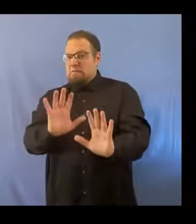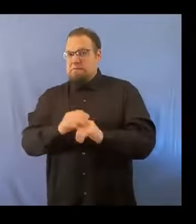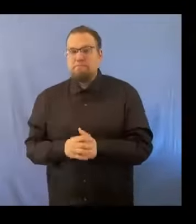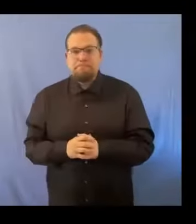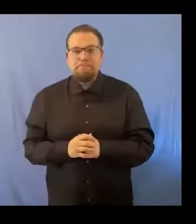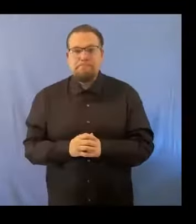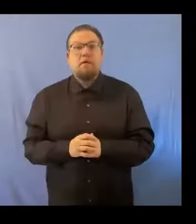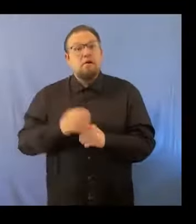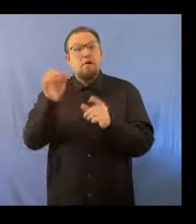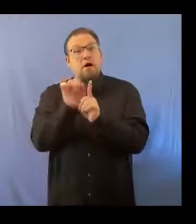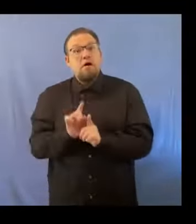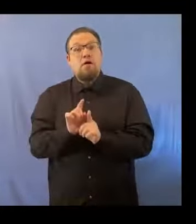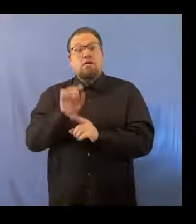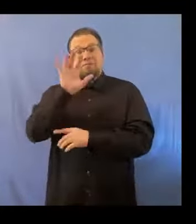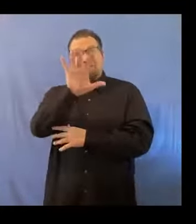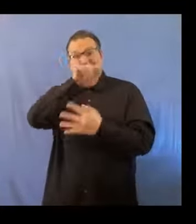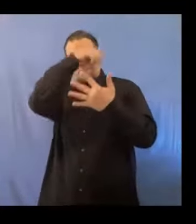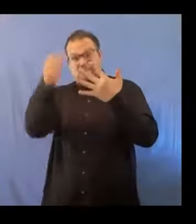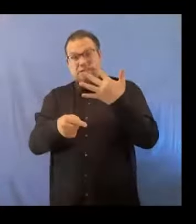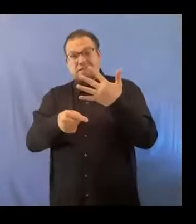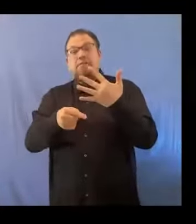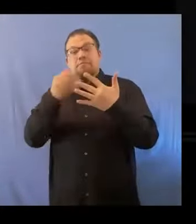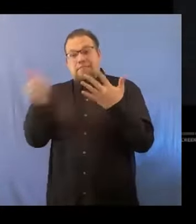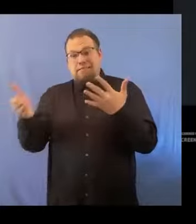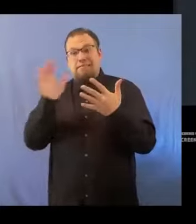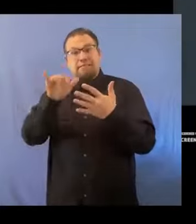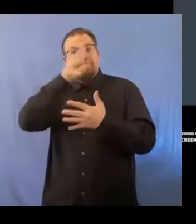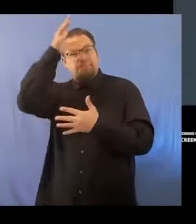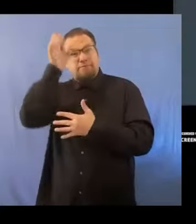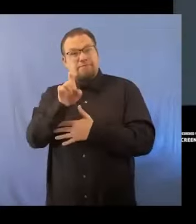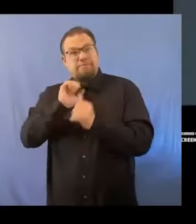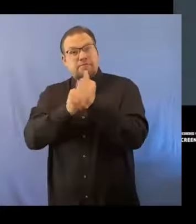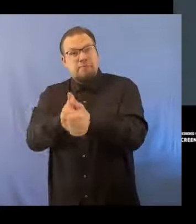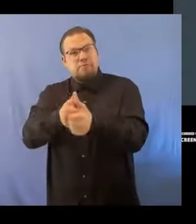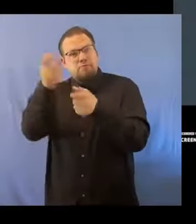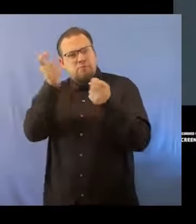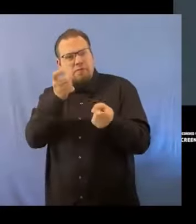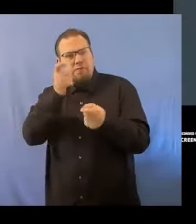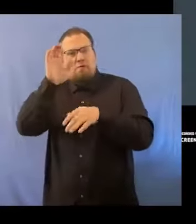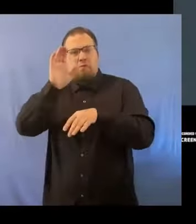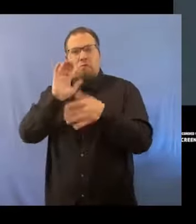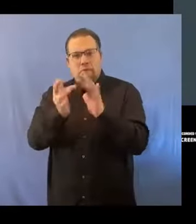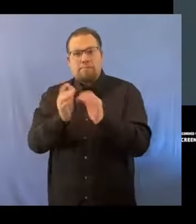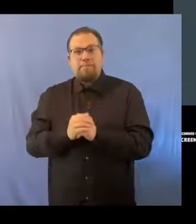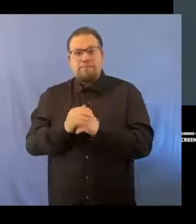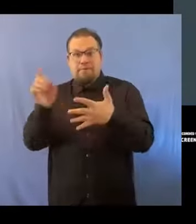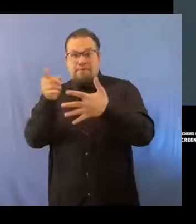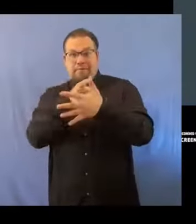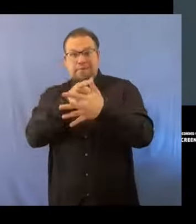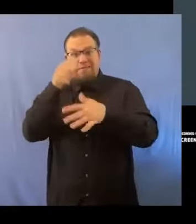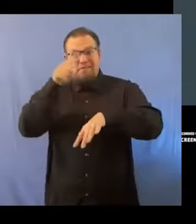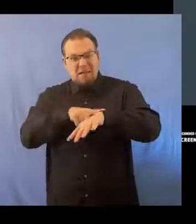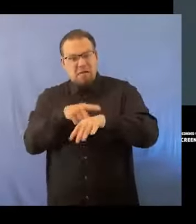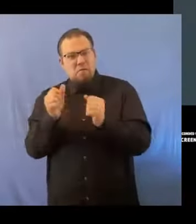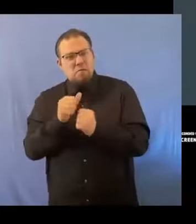There are also five basic guidelines that parents should follow to supervise their student online. One, spend time with your children online